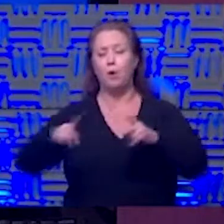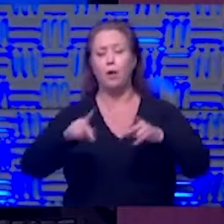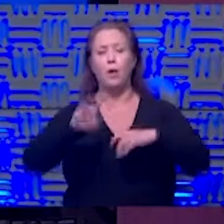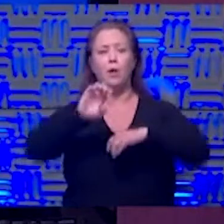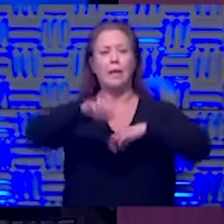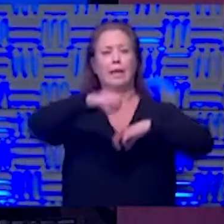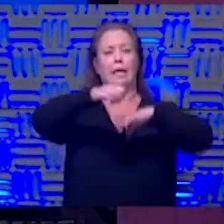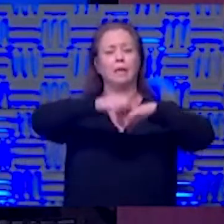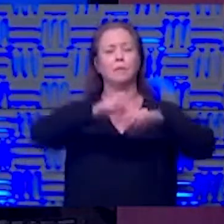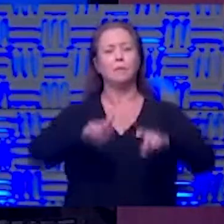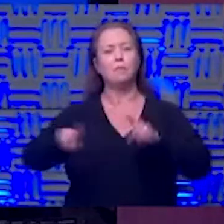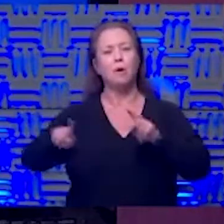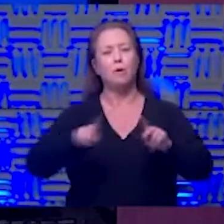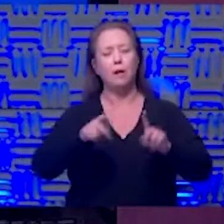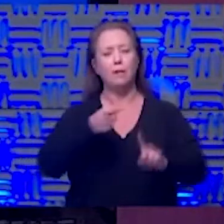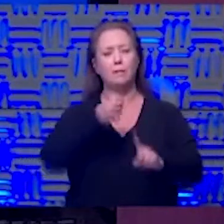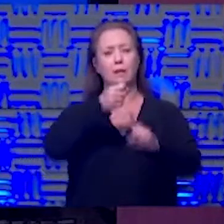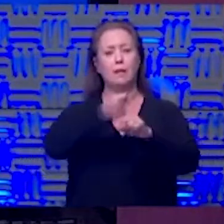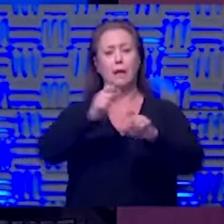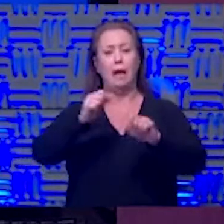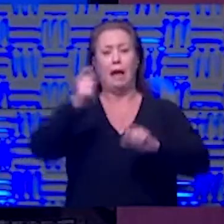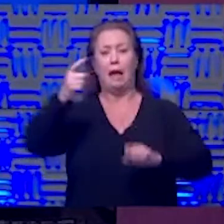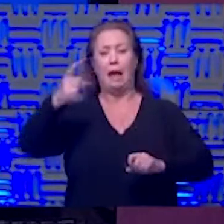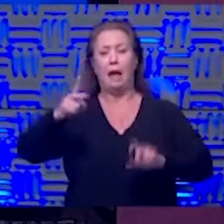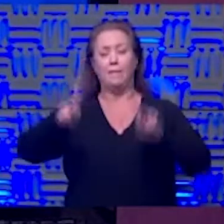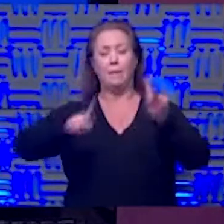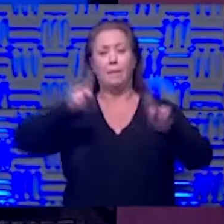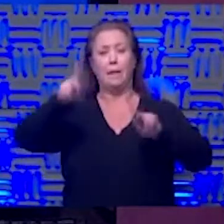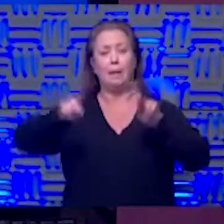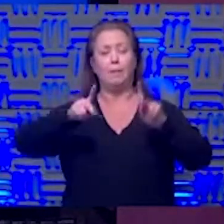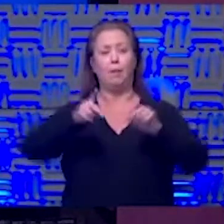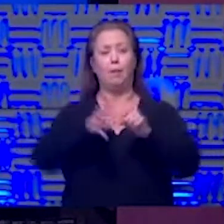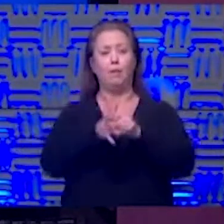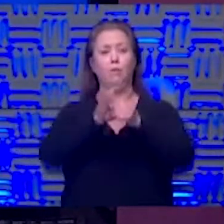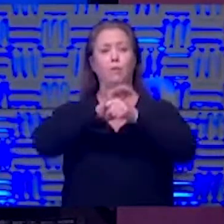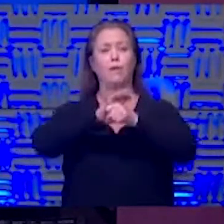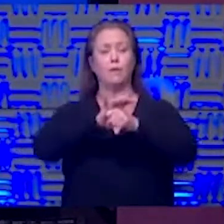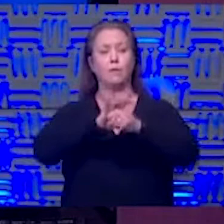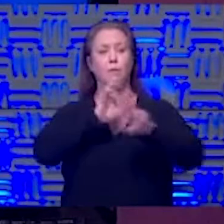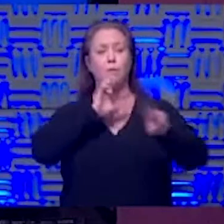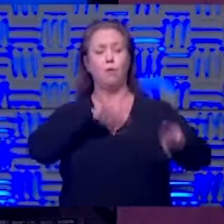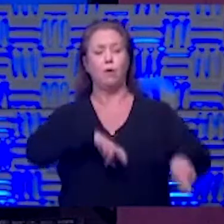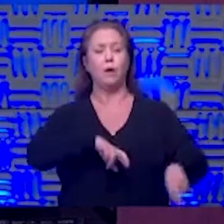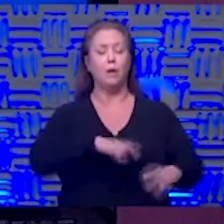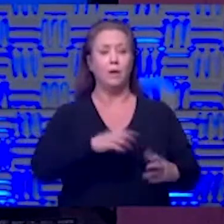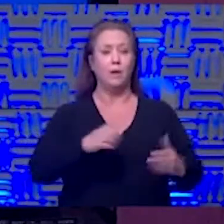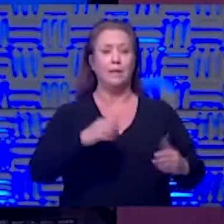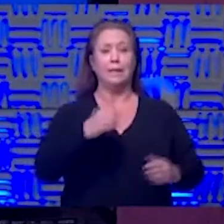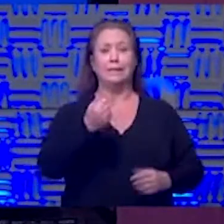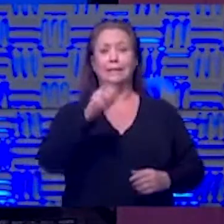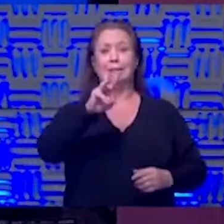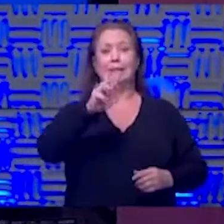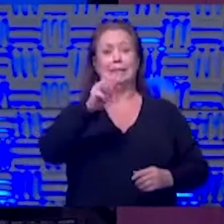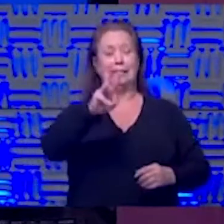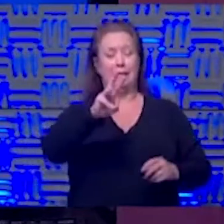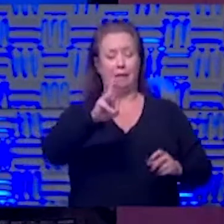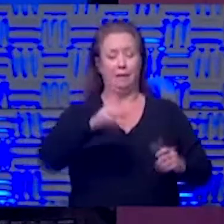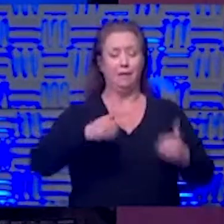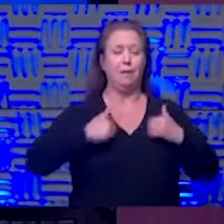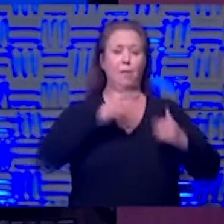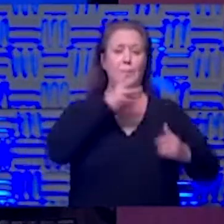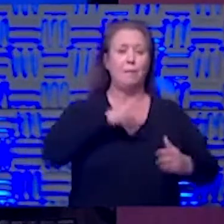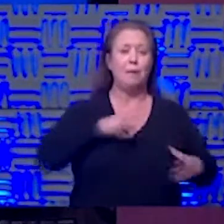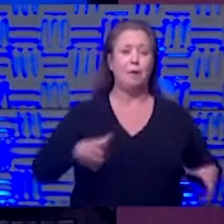party and suddenly half of the people at the engagement party are turning up with coronavirus there's a report from Florida 16 young women went out together 16 people have